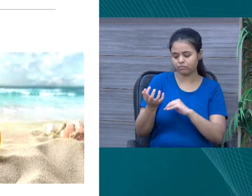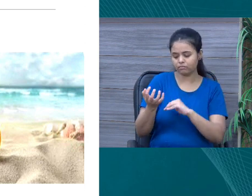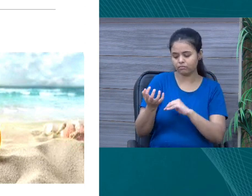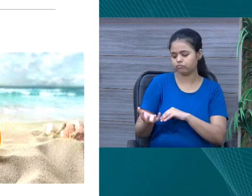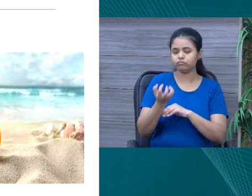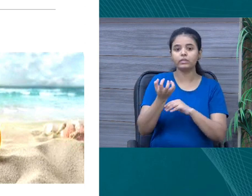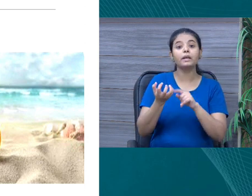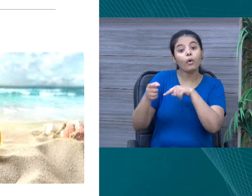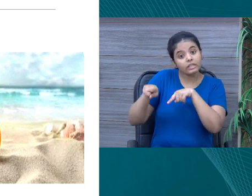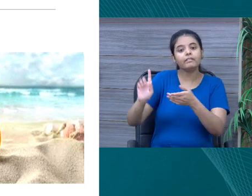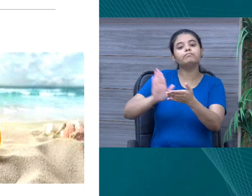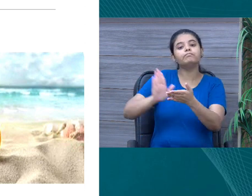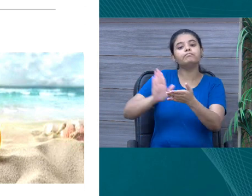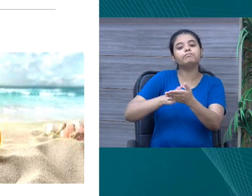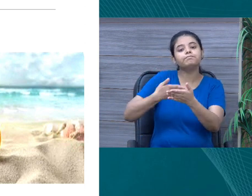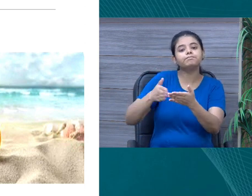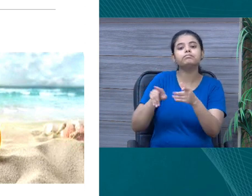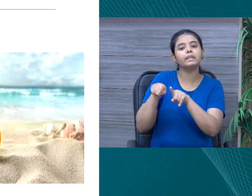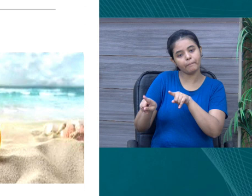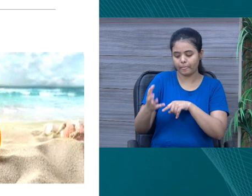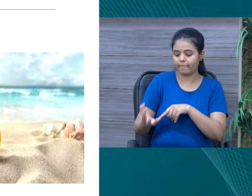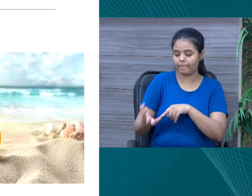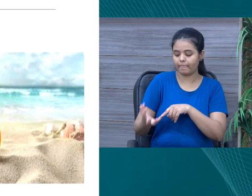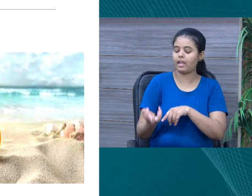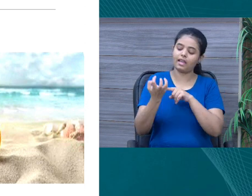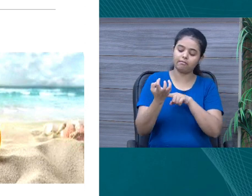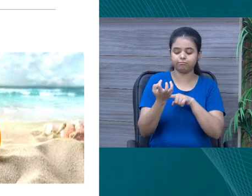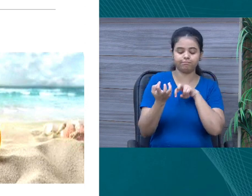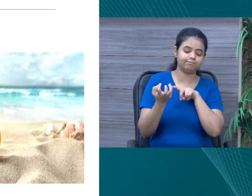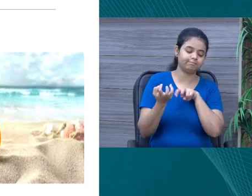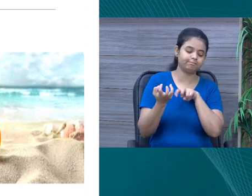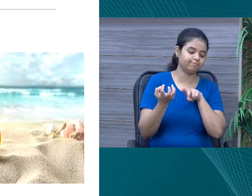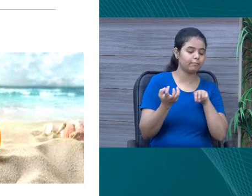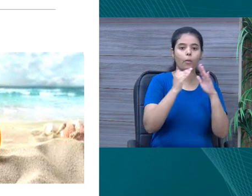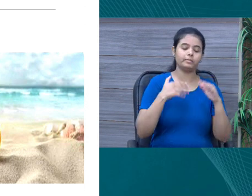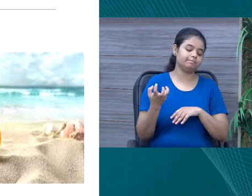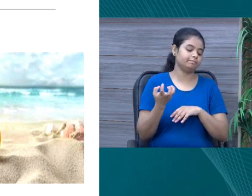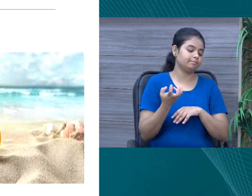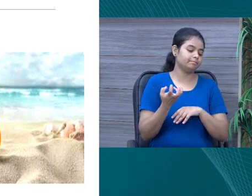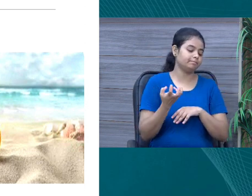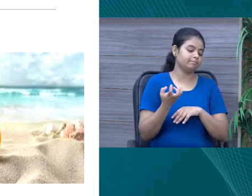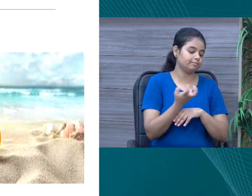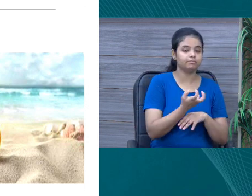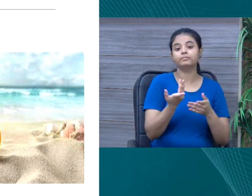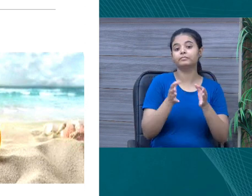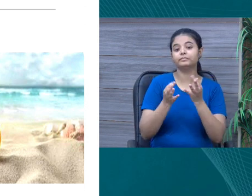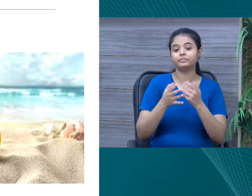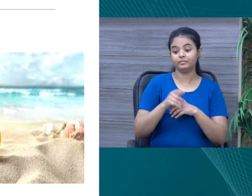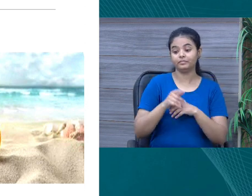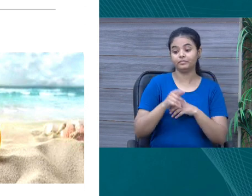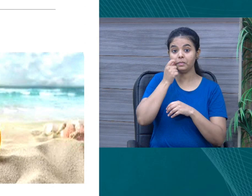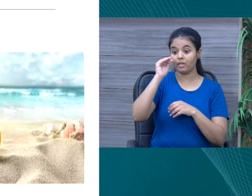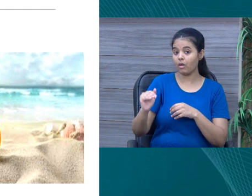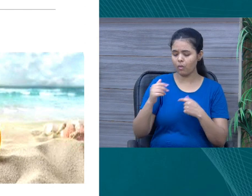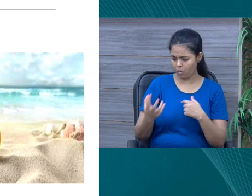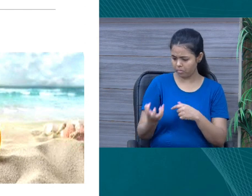boy is reading a story, so I picked it up and took it home. Because, as a child, I told that